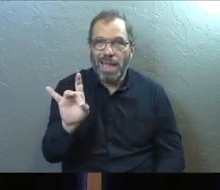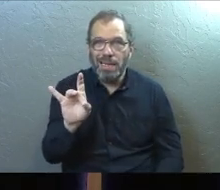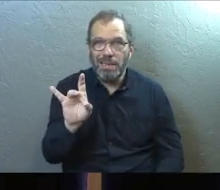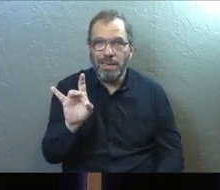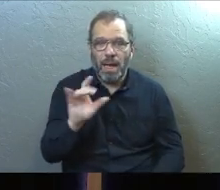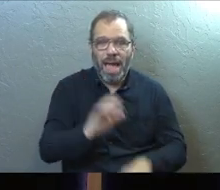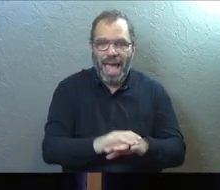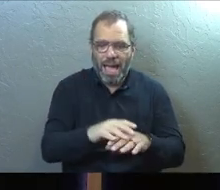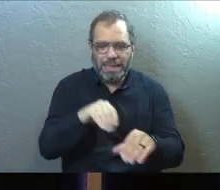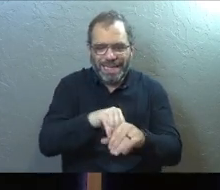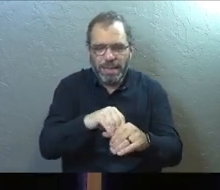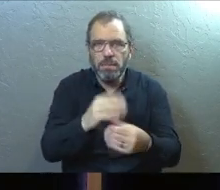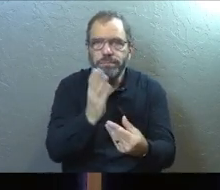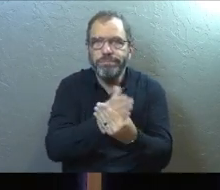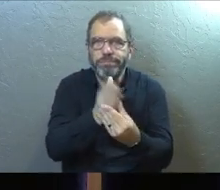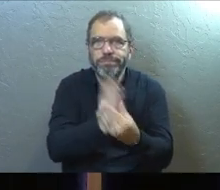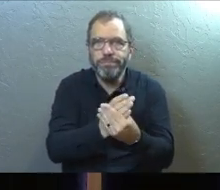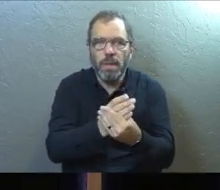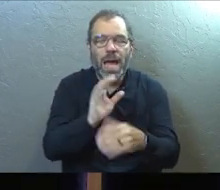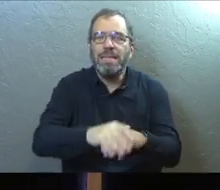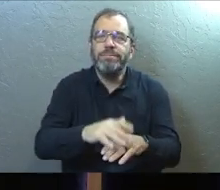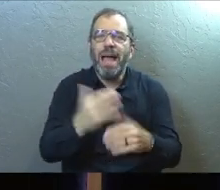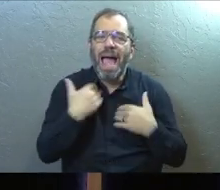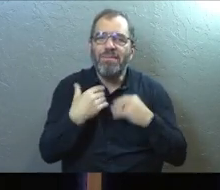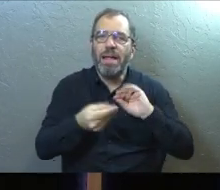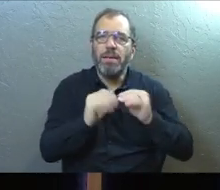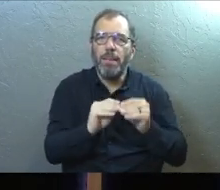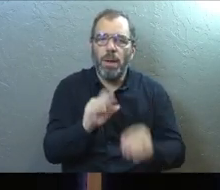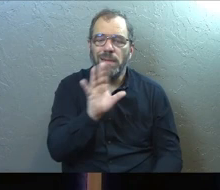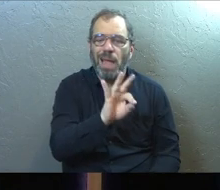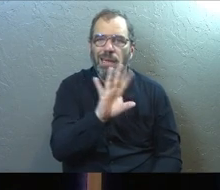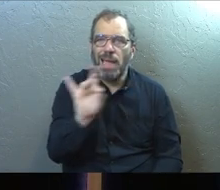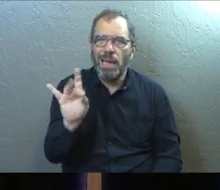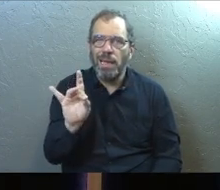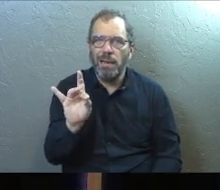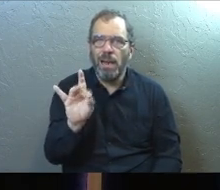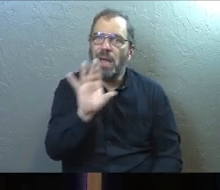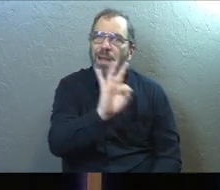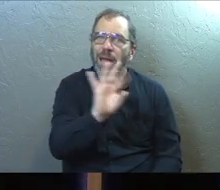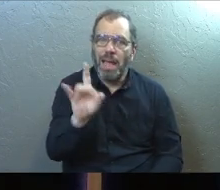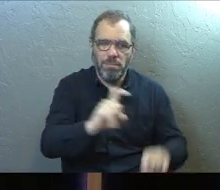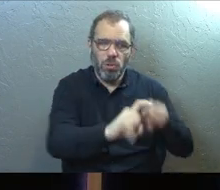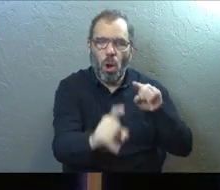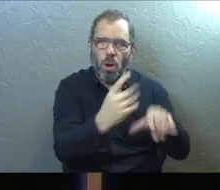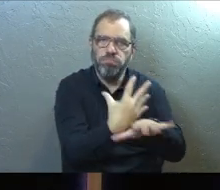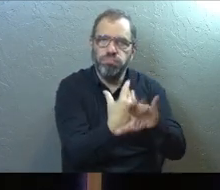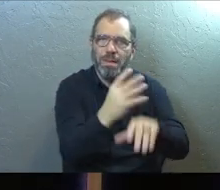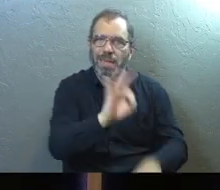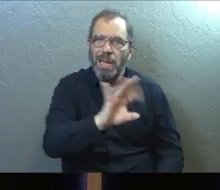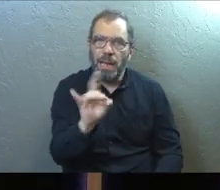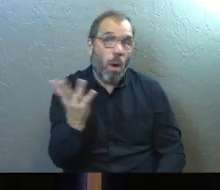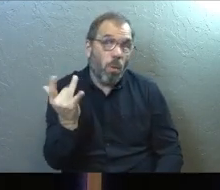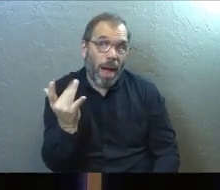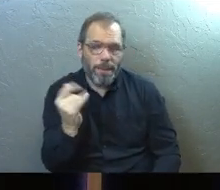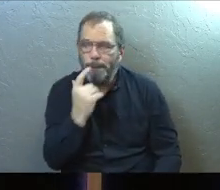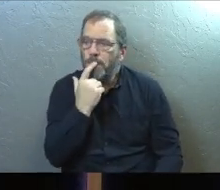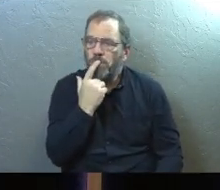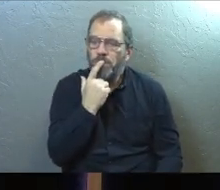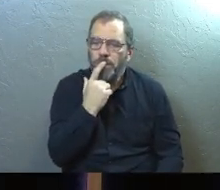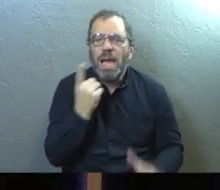program. There's also an insert that's got that on it. I just want you guys to have that as you leave today. This is a really big deal. Why? Because